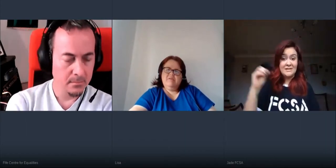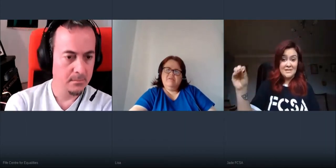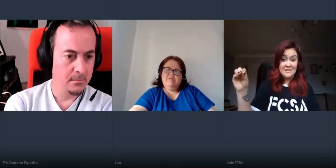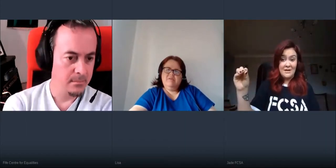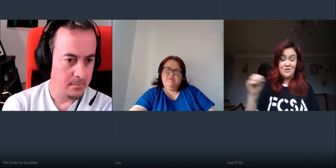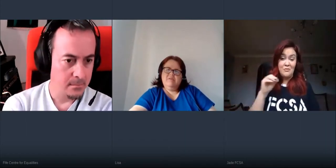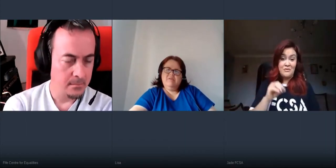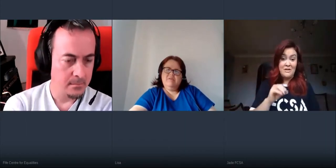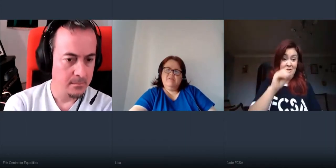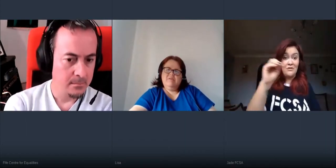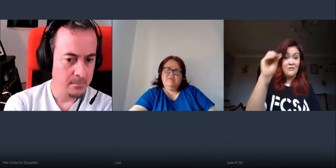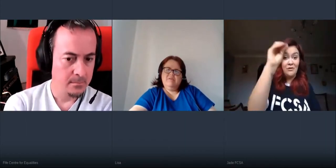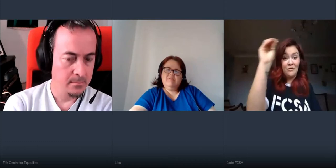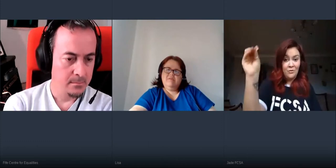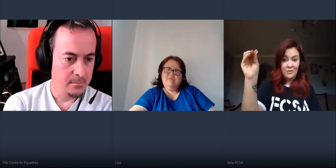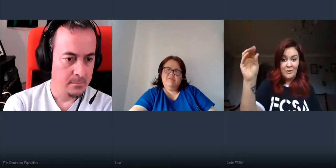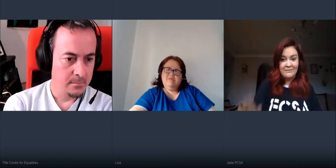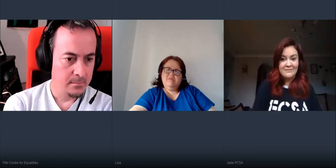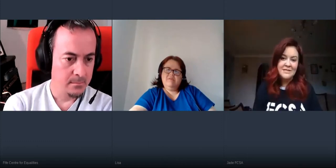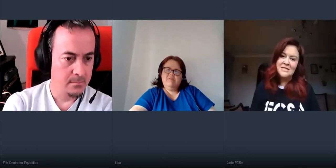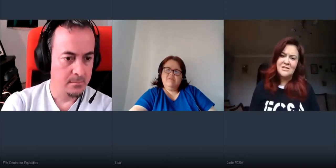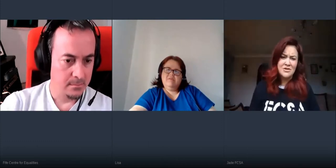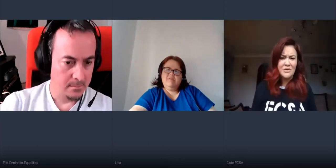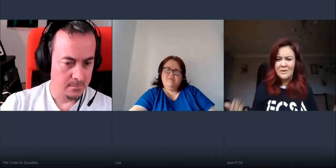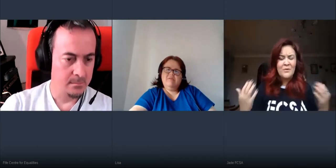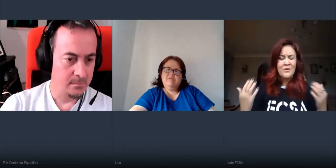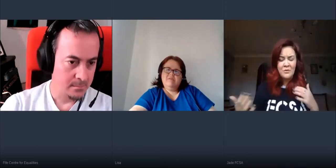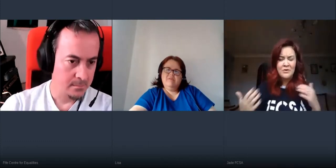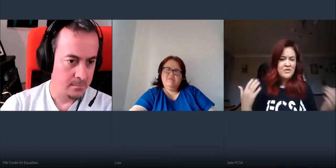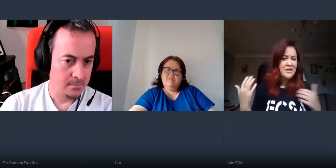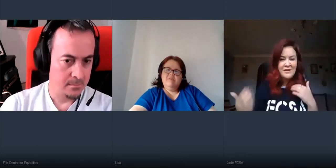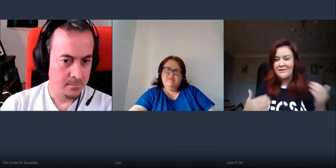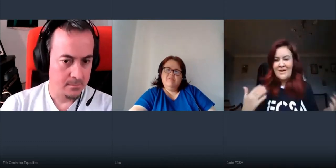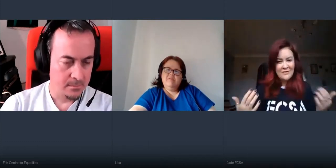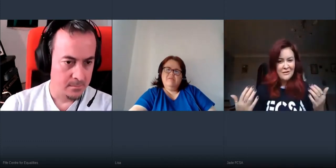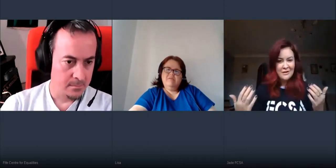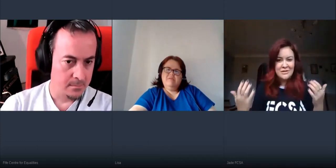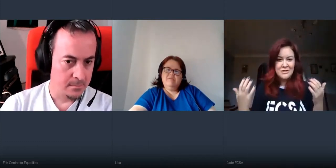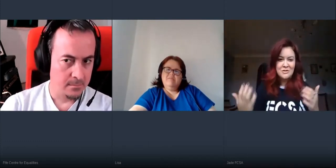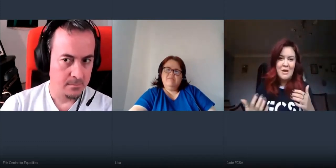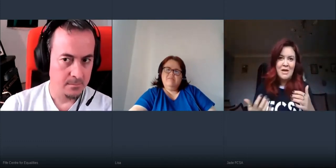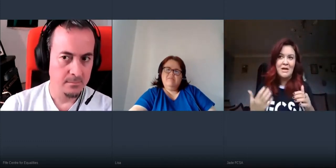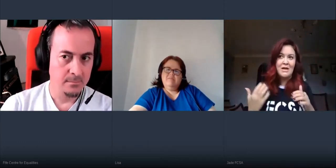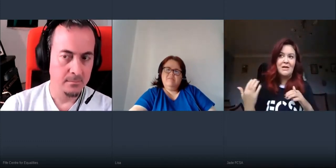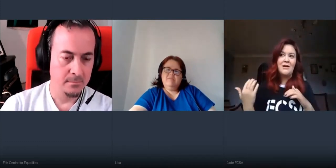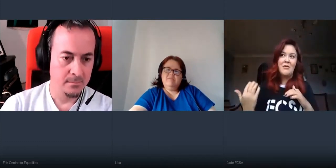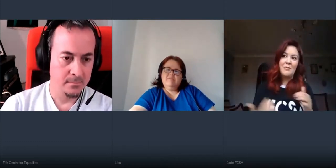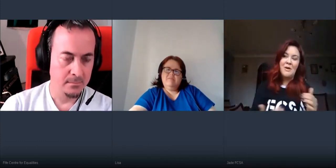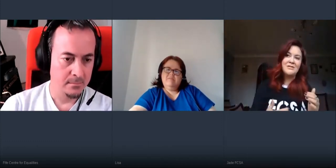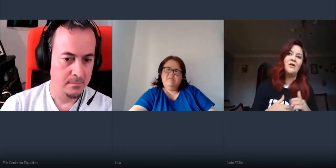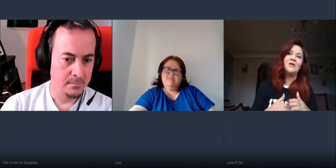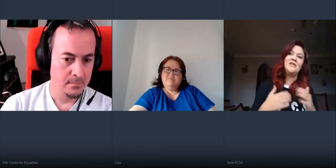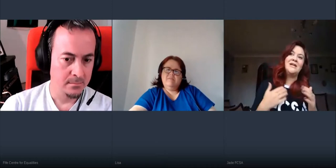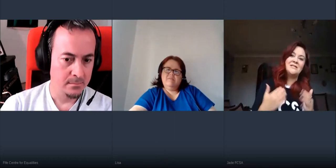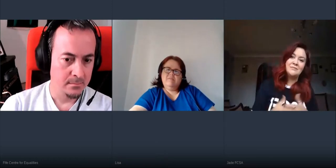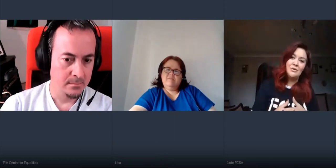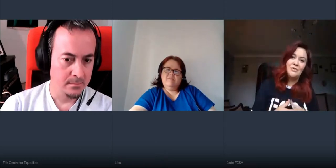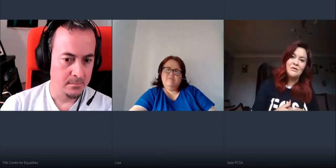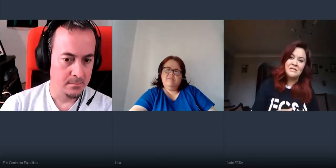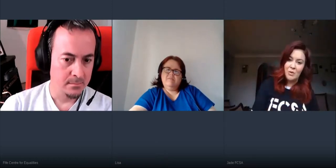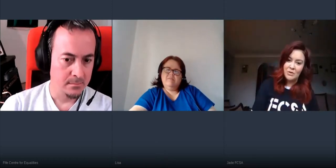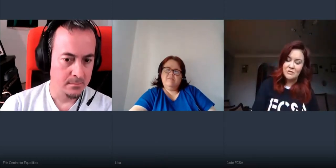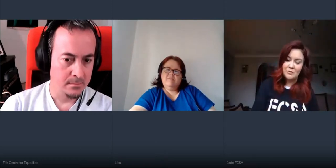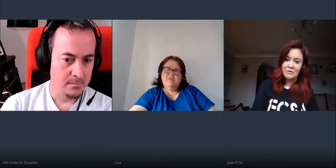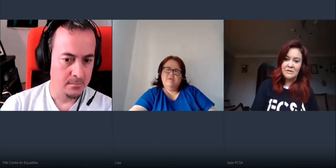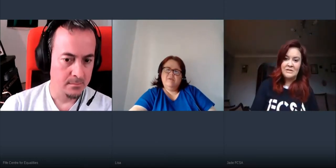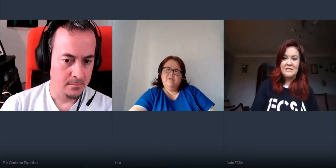get to this classroom here's how you follow the one way so like we've we're trying to think of everything to just make coming back to college as smooth as